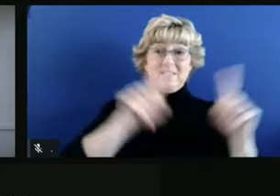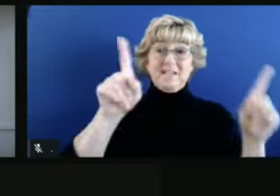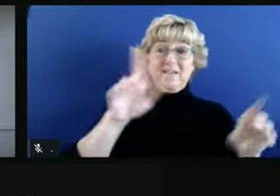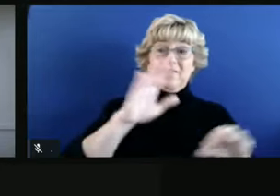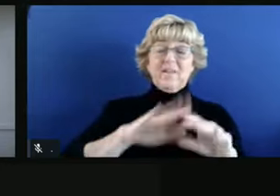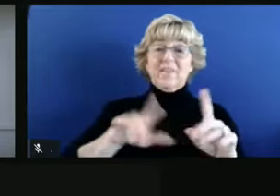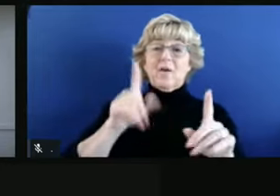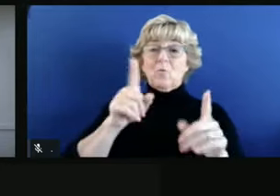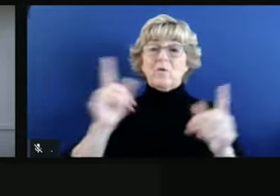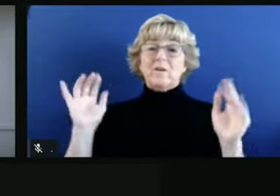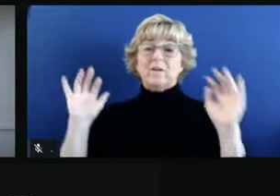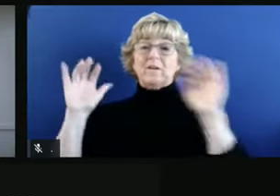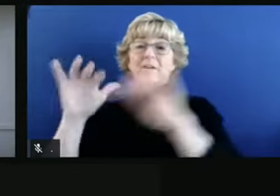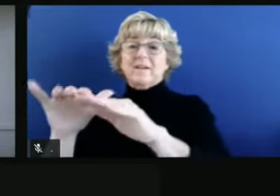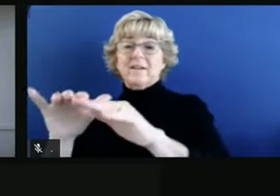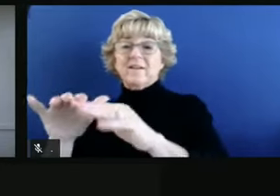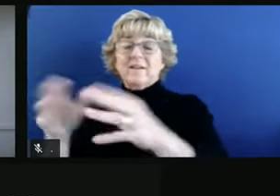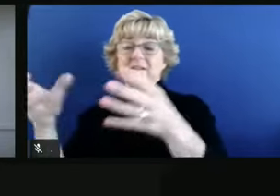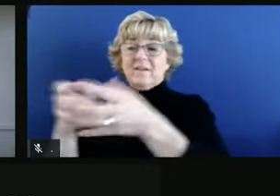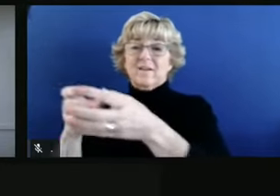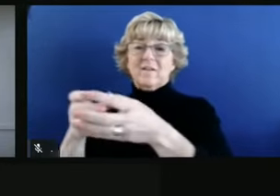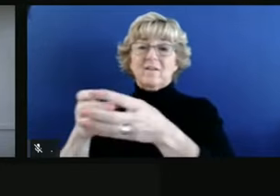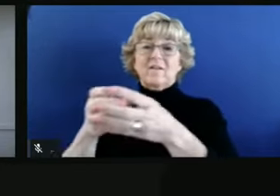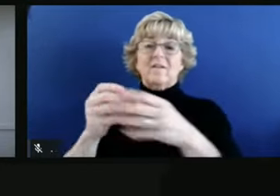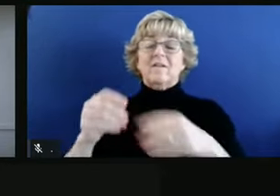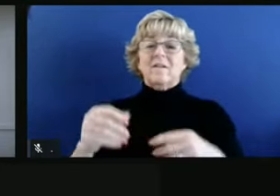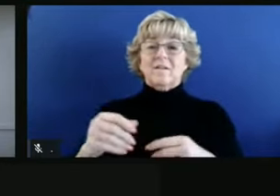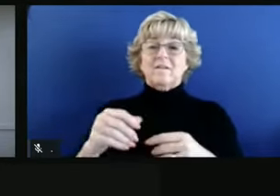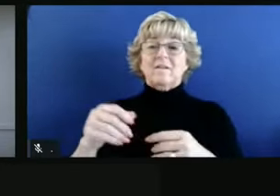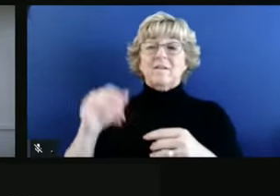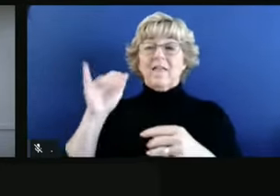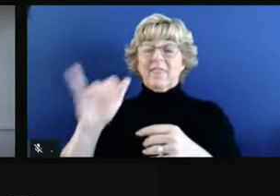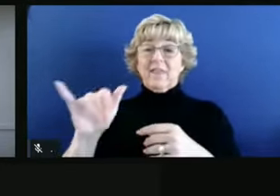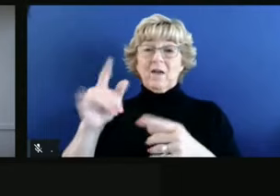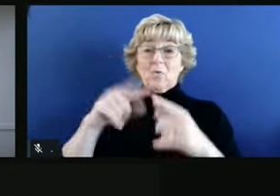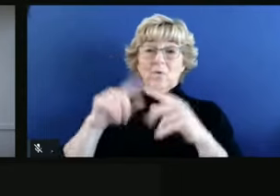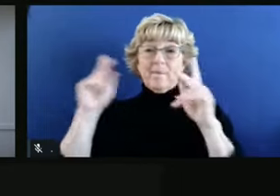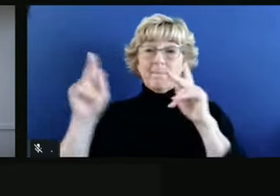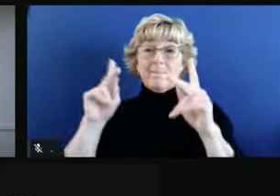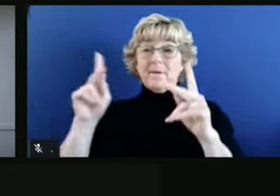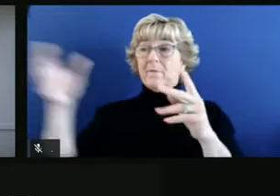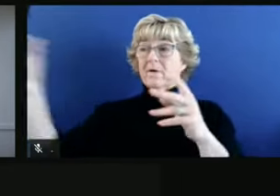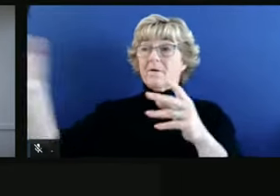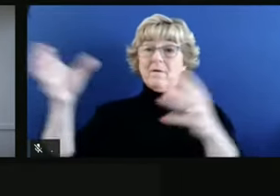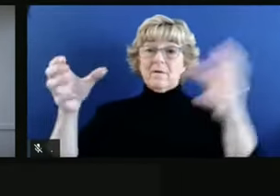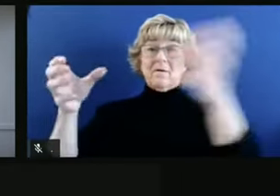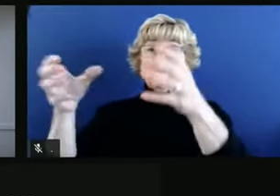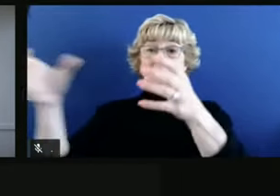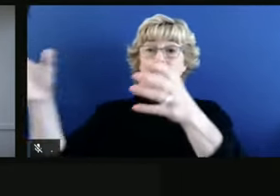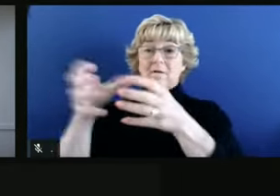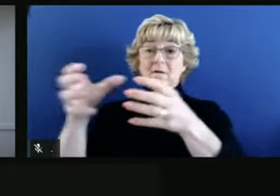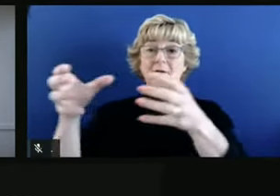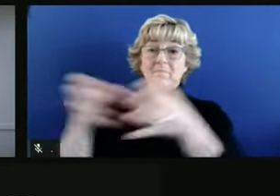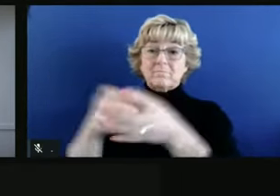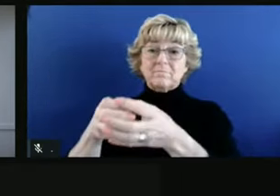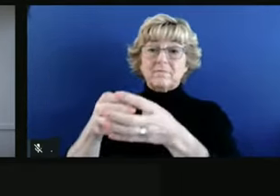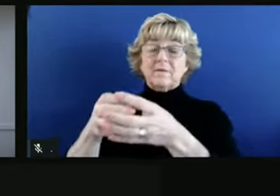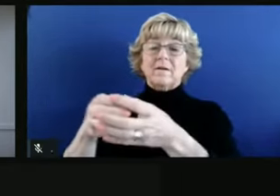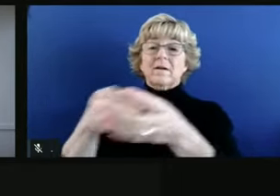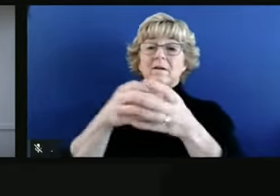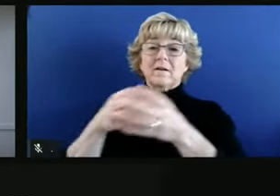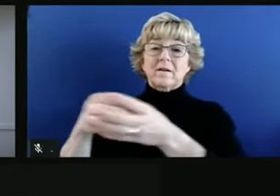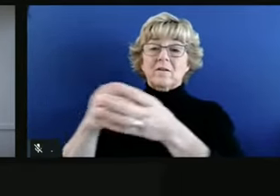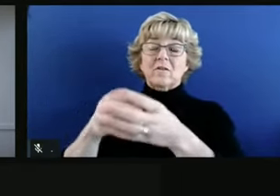Gatherings are when disconnected groups, non-household members, are coming together. But we also know that a number of essential